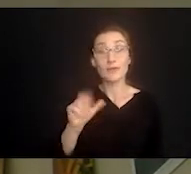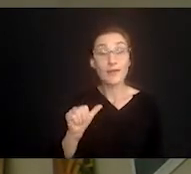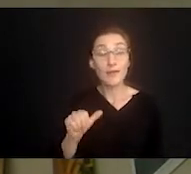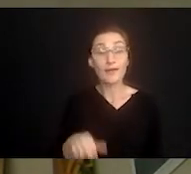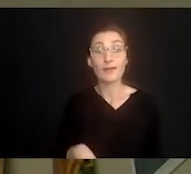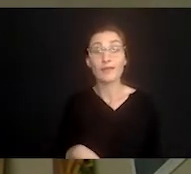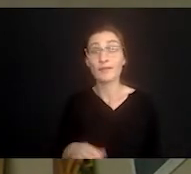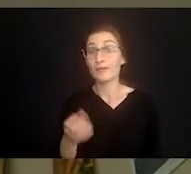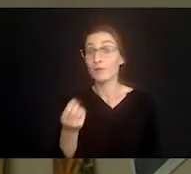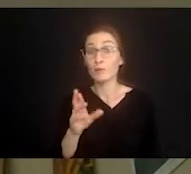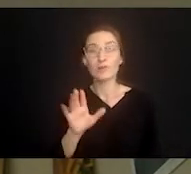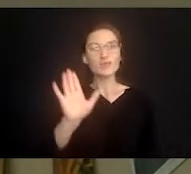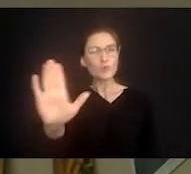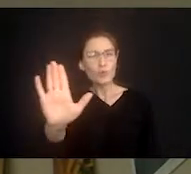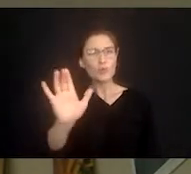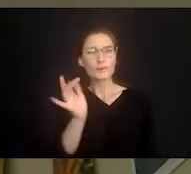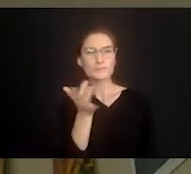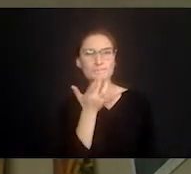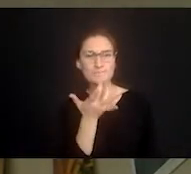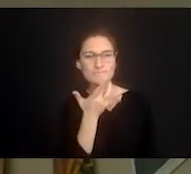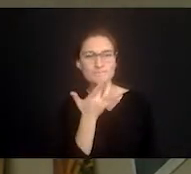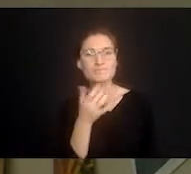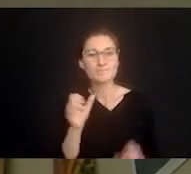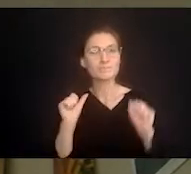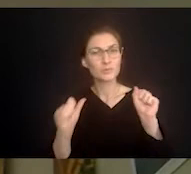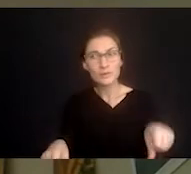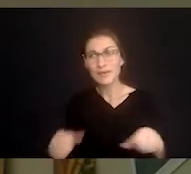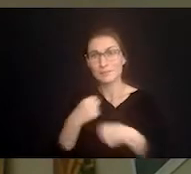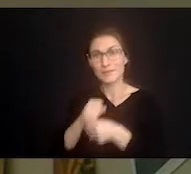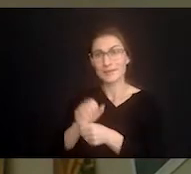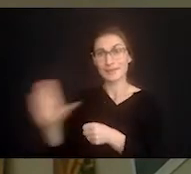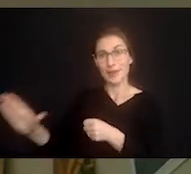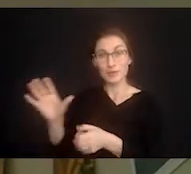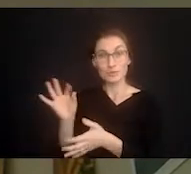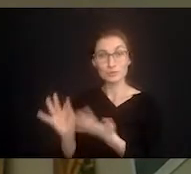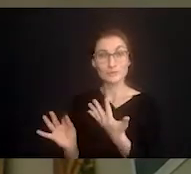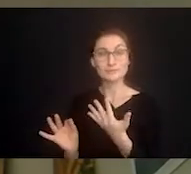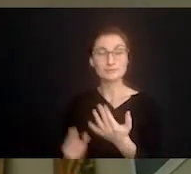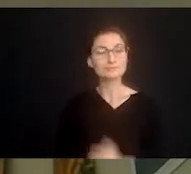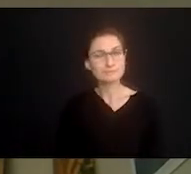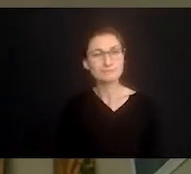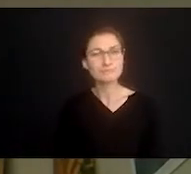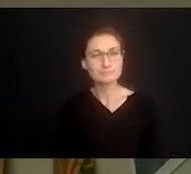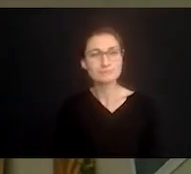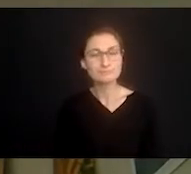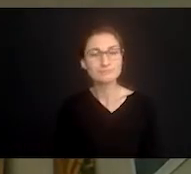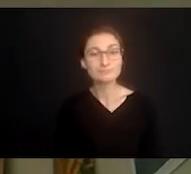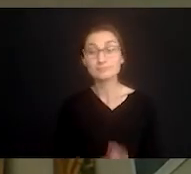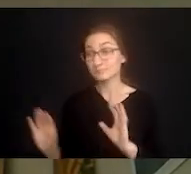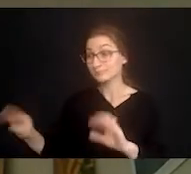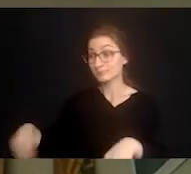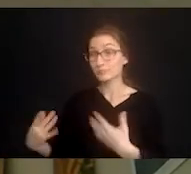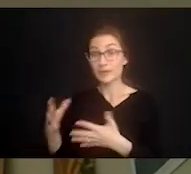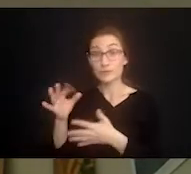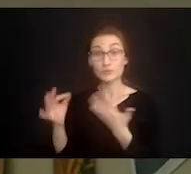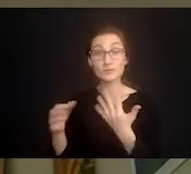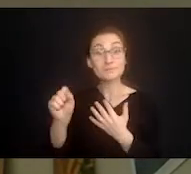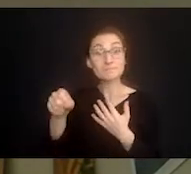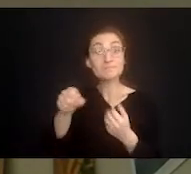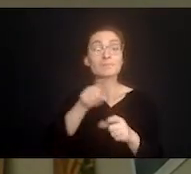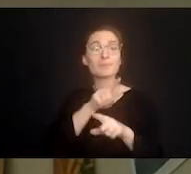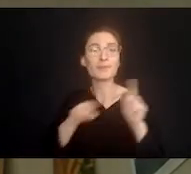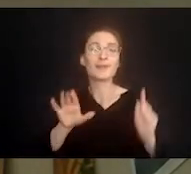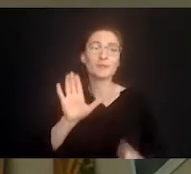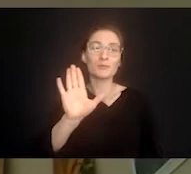panera and i don't know prispers whatever wherever you live and whatever is a place that you enjoy you can still give them a